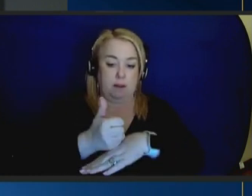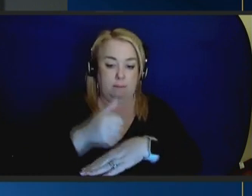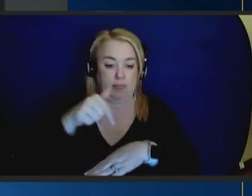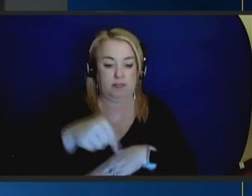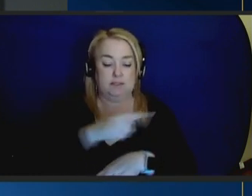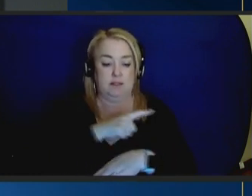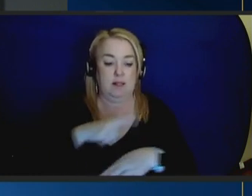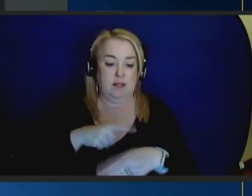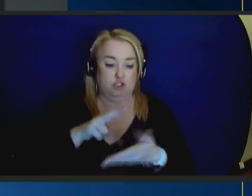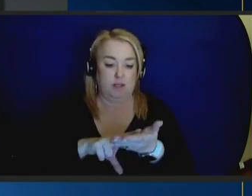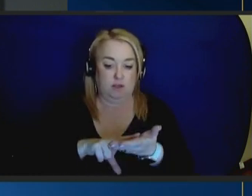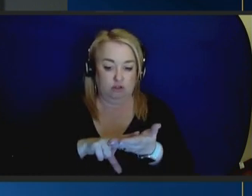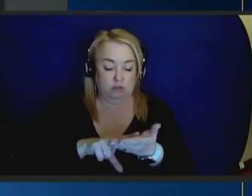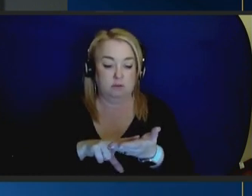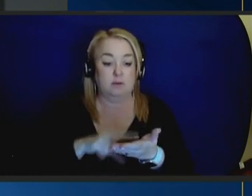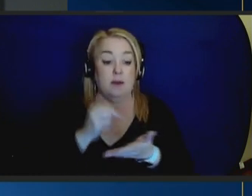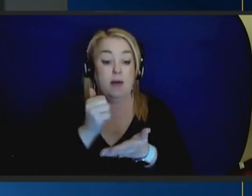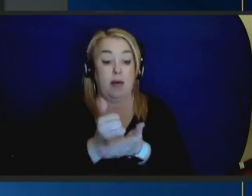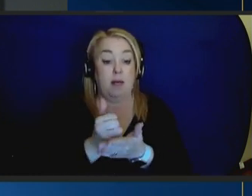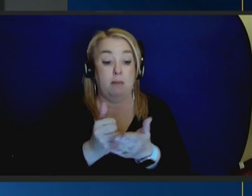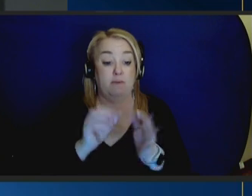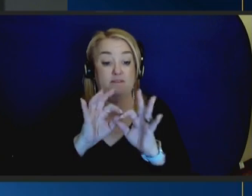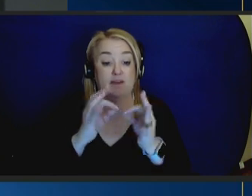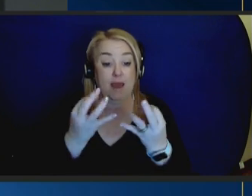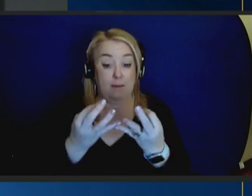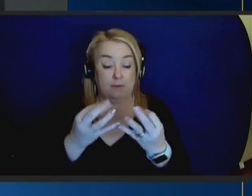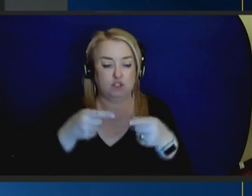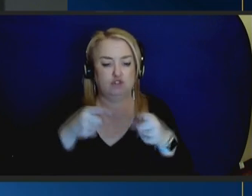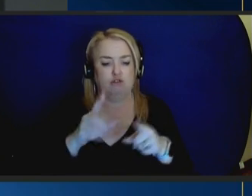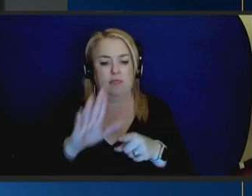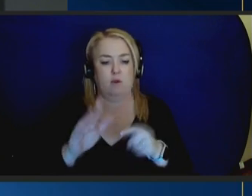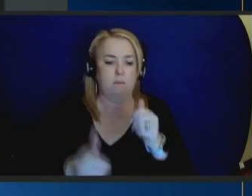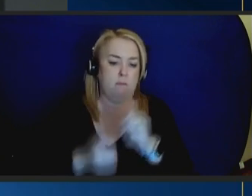help families during some of their most challenging times.